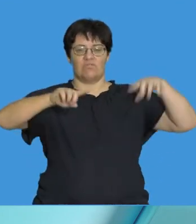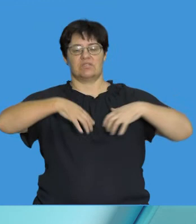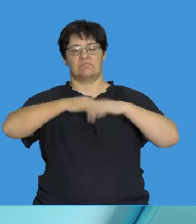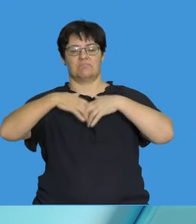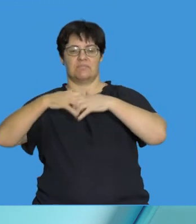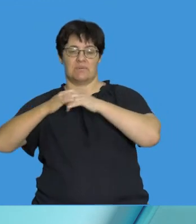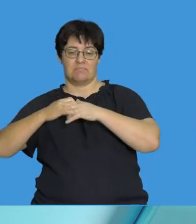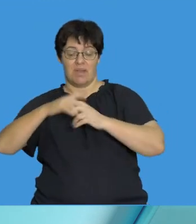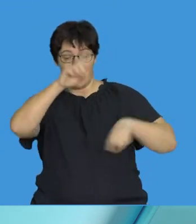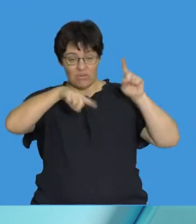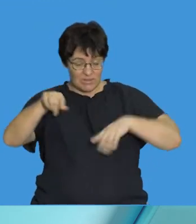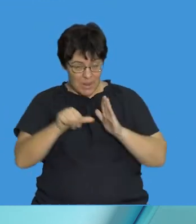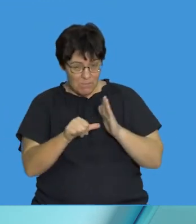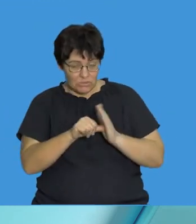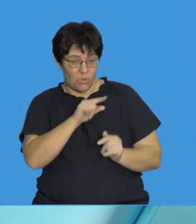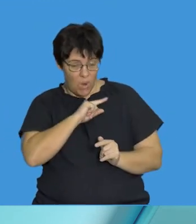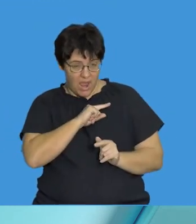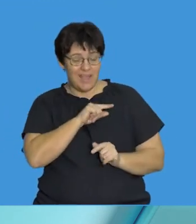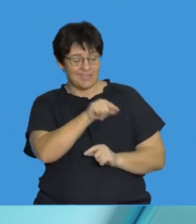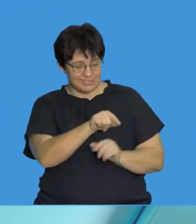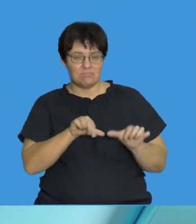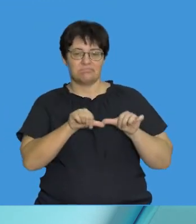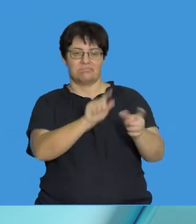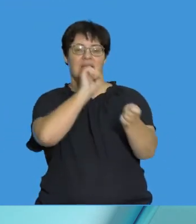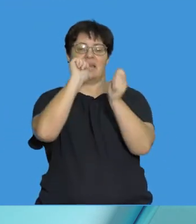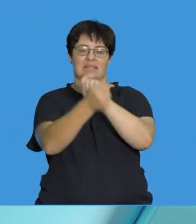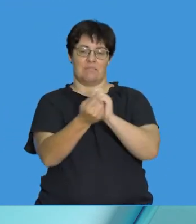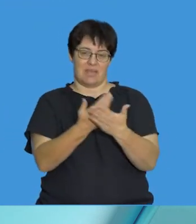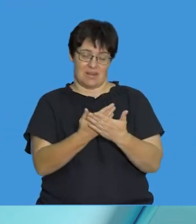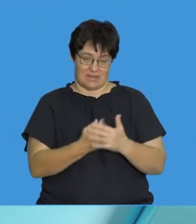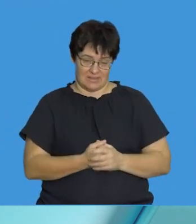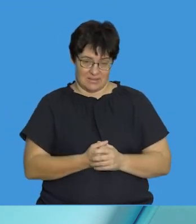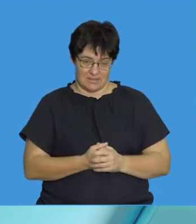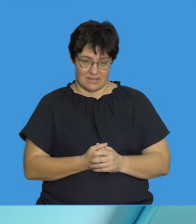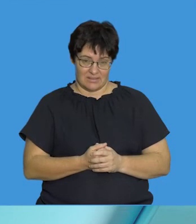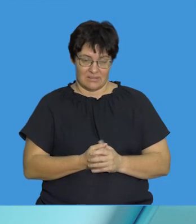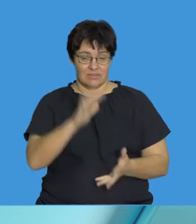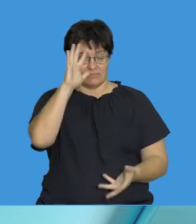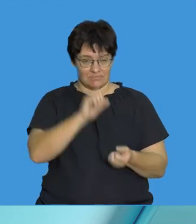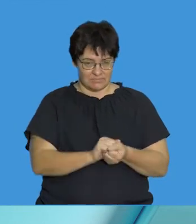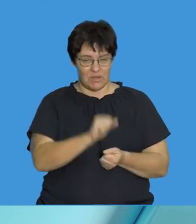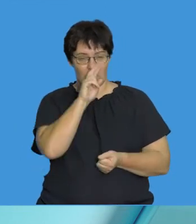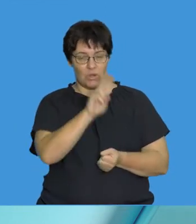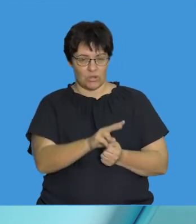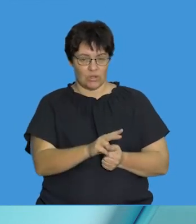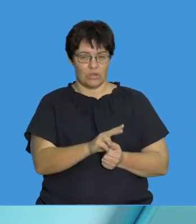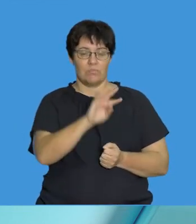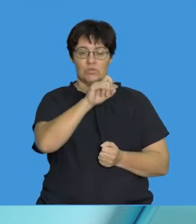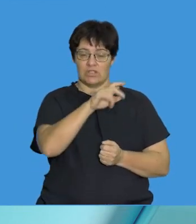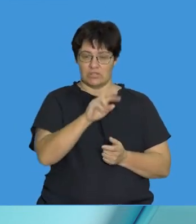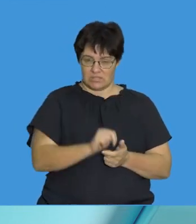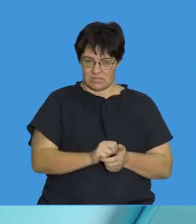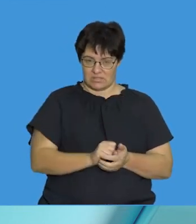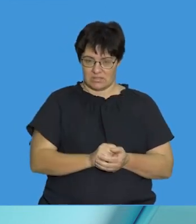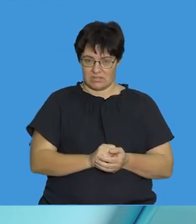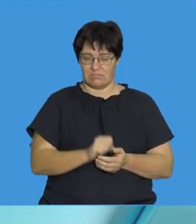they create variation, and that variation is important to the species being able to adapt. So we've wrapped this segment up by looking